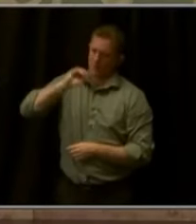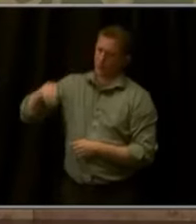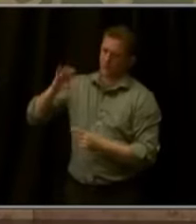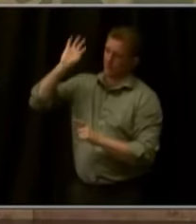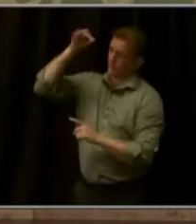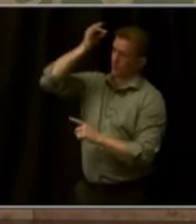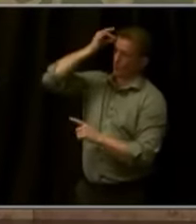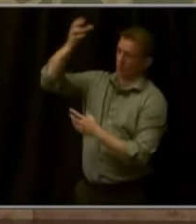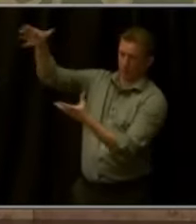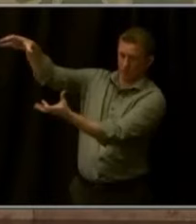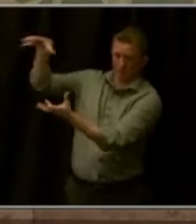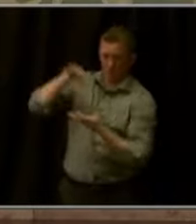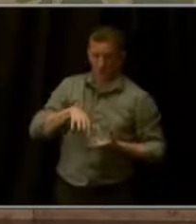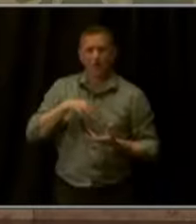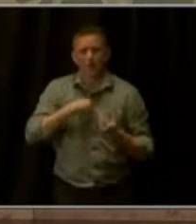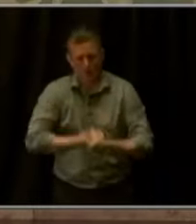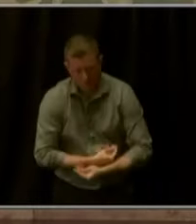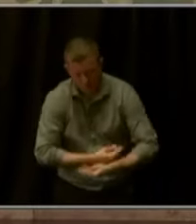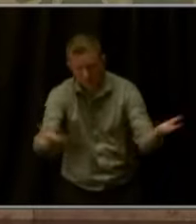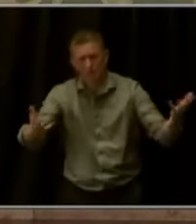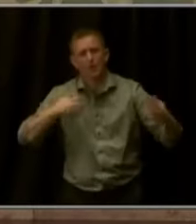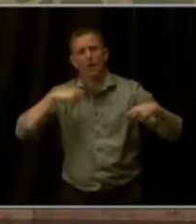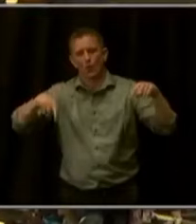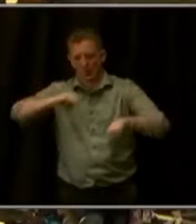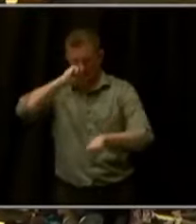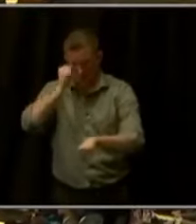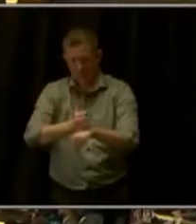passenger rail to the residents of our state.